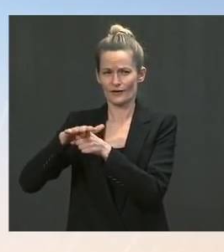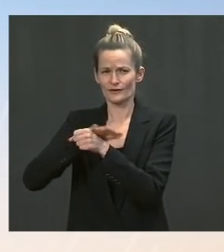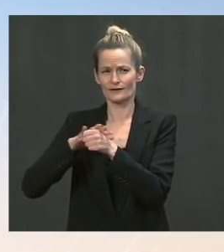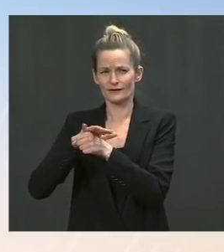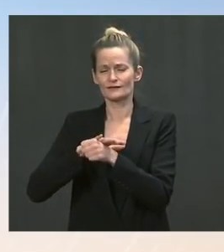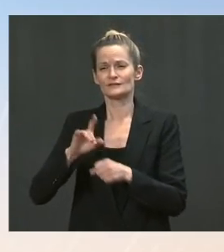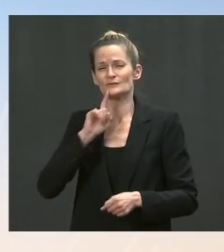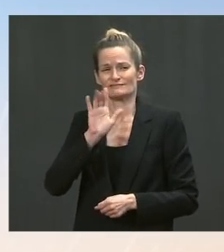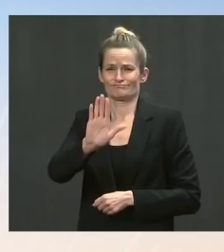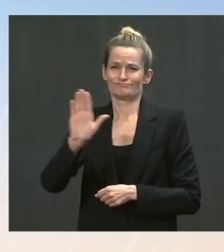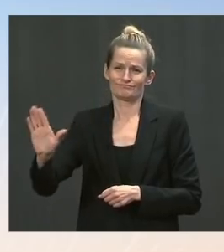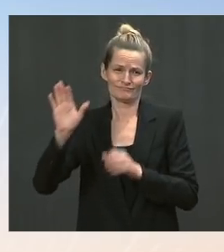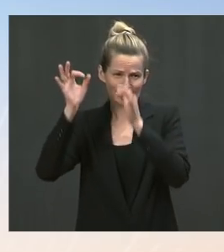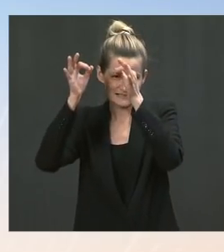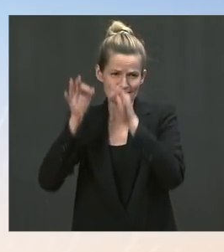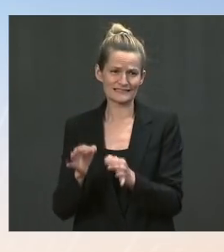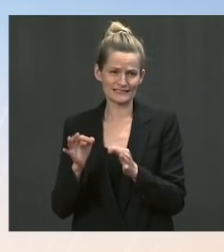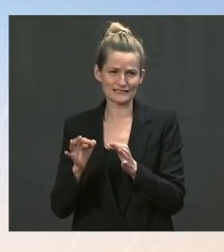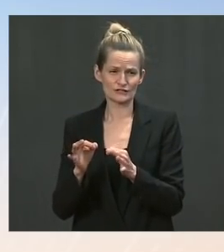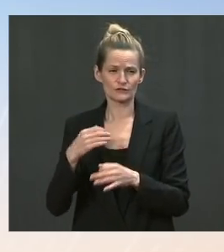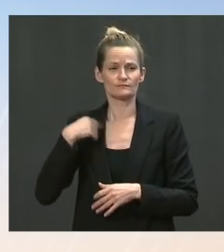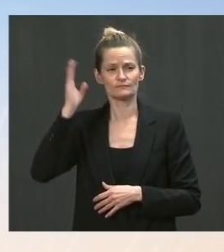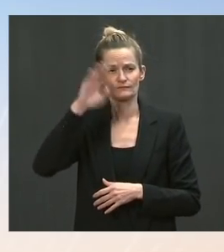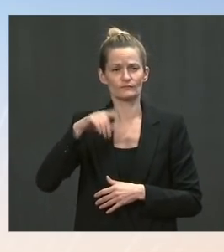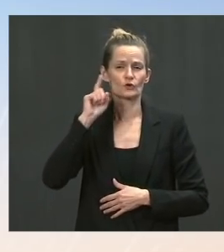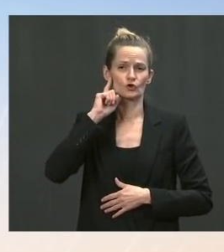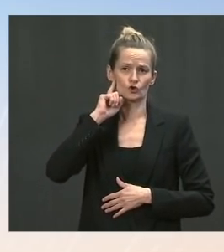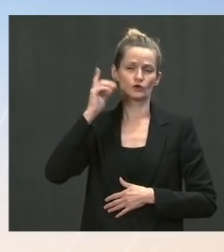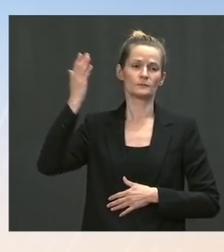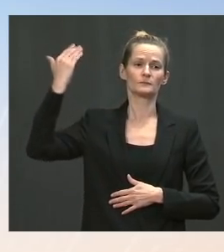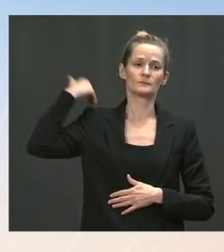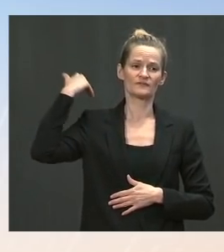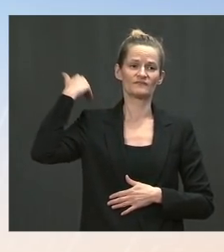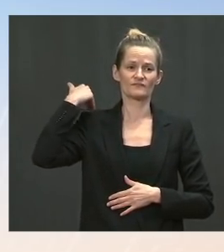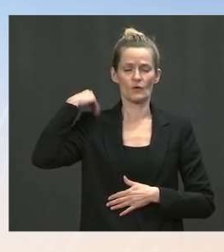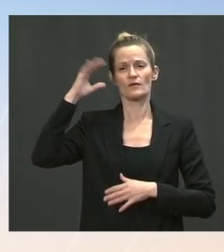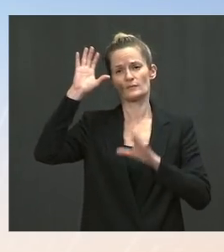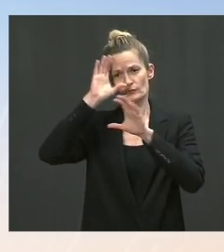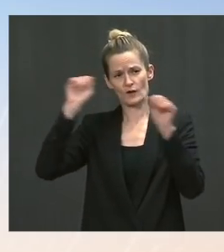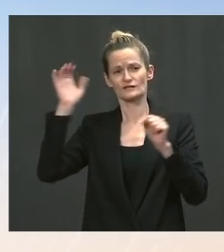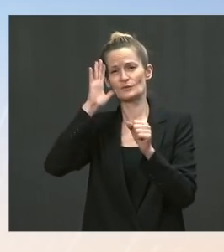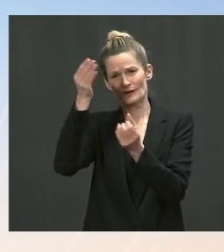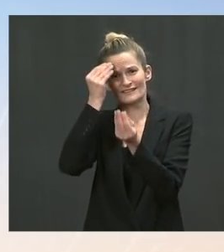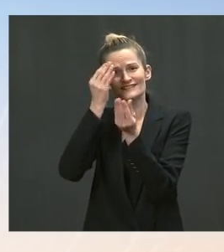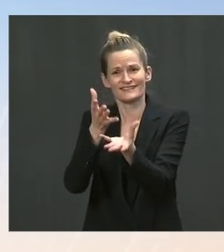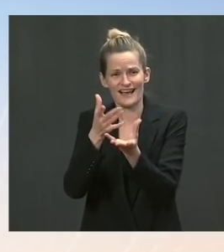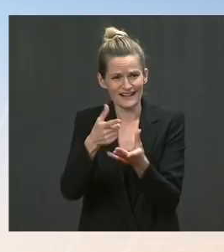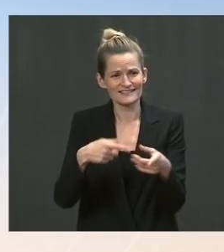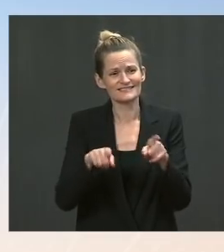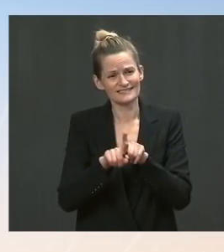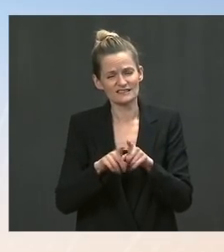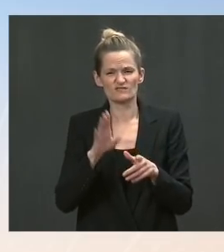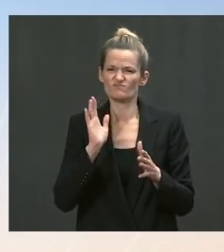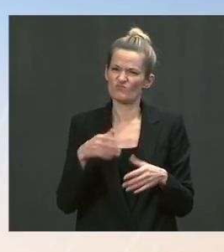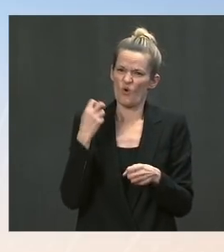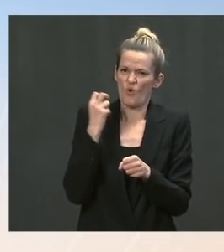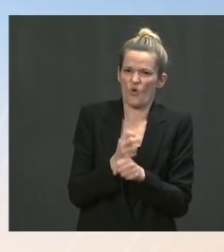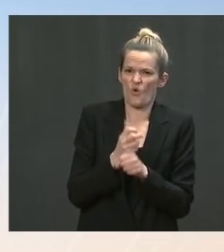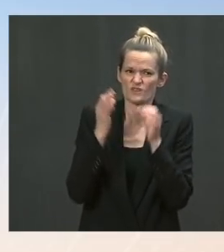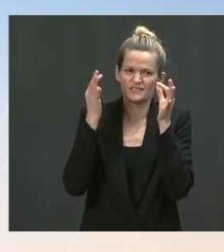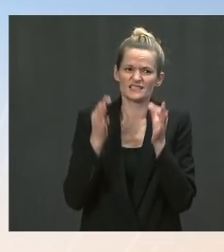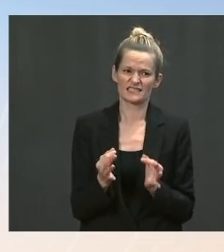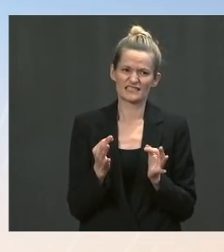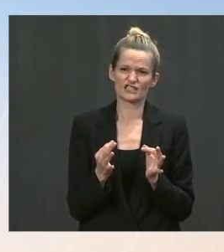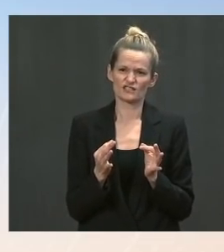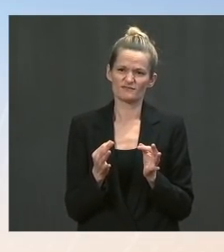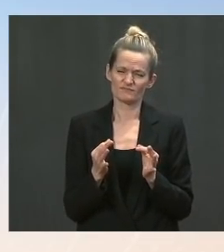we knew from the beginning, and the President would be the first to say this, that there are difficult choices a Commander-in-Chief needs to make on behalf of the American